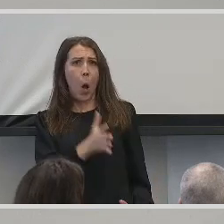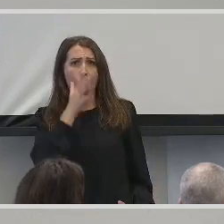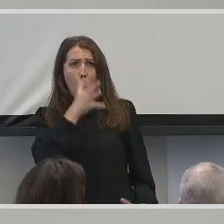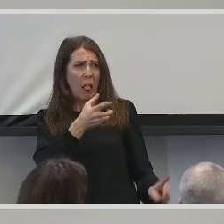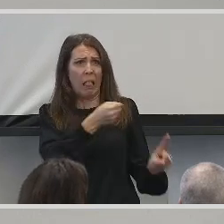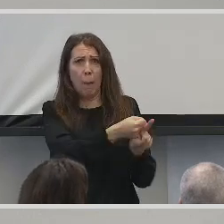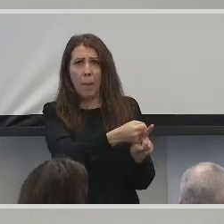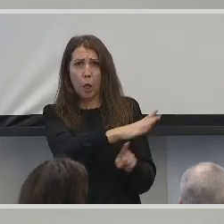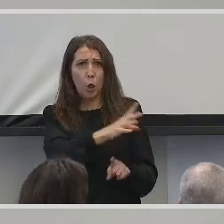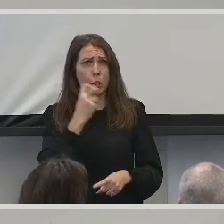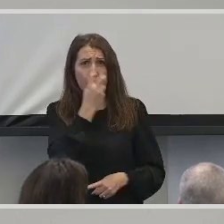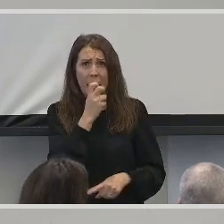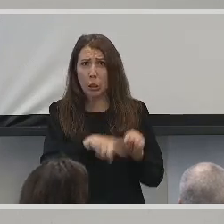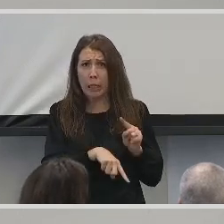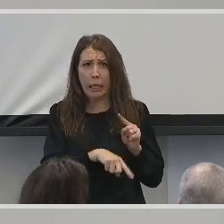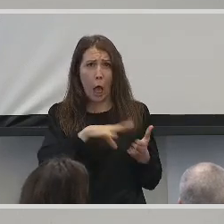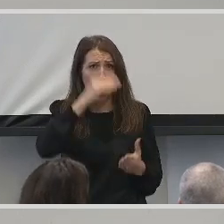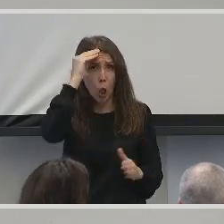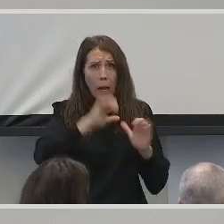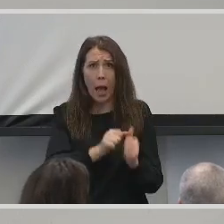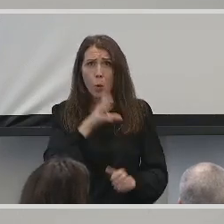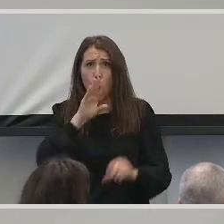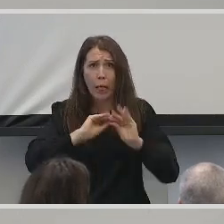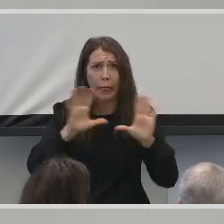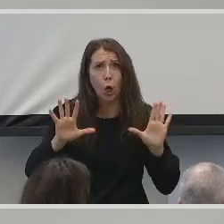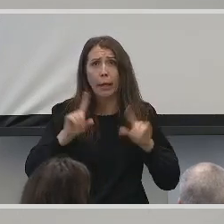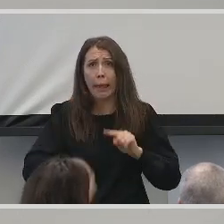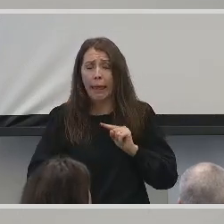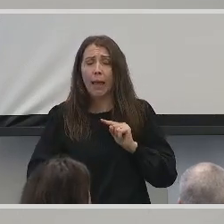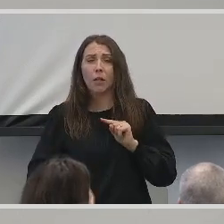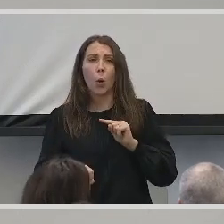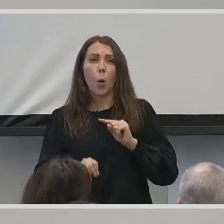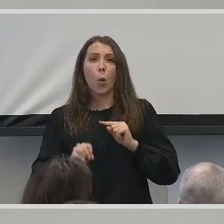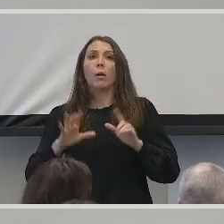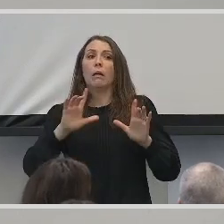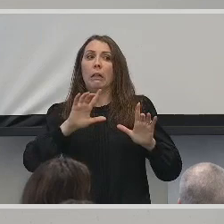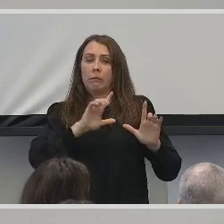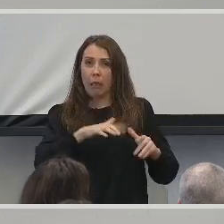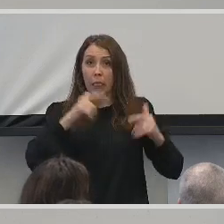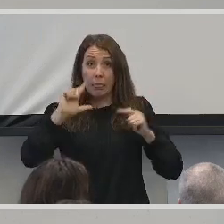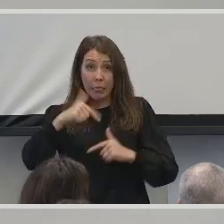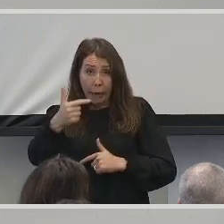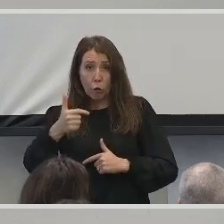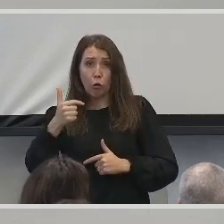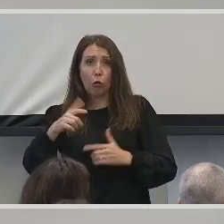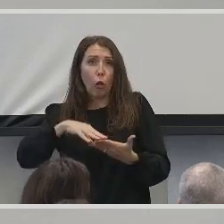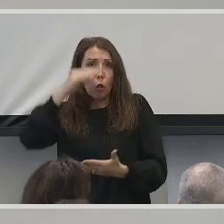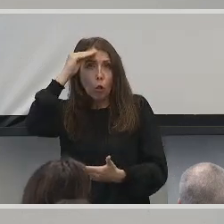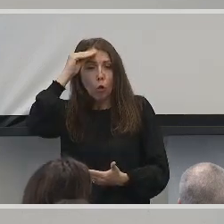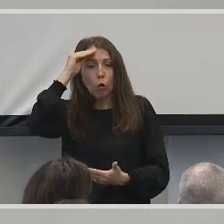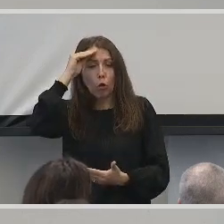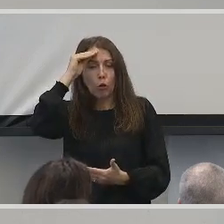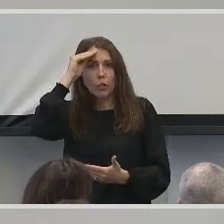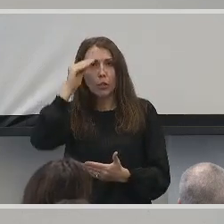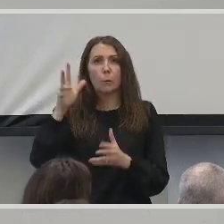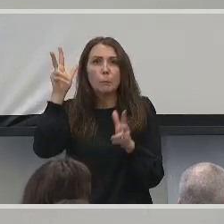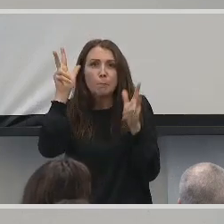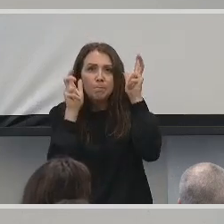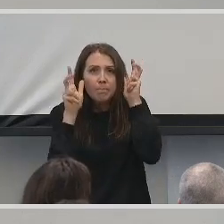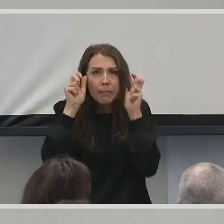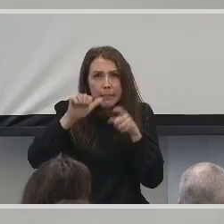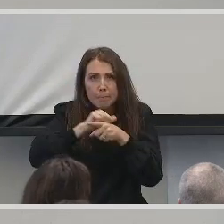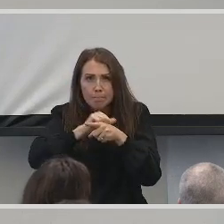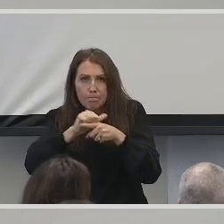my speech development. As a result, I embarked on a mainstream journey through the speech therapist, listening process,